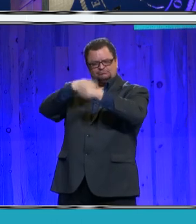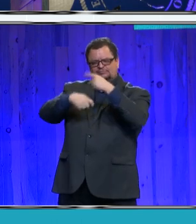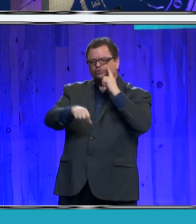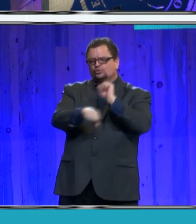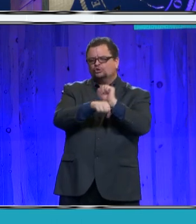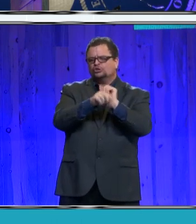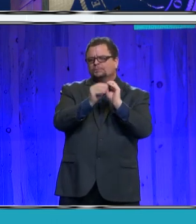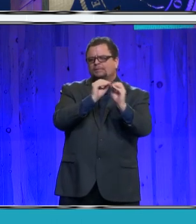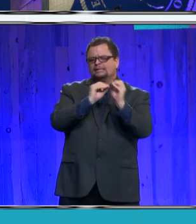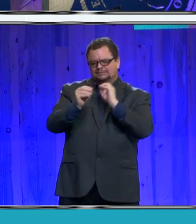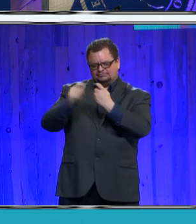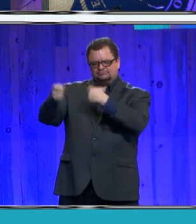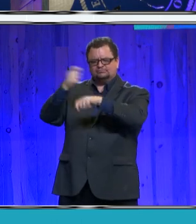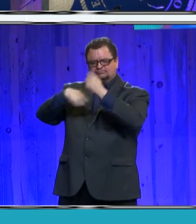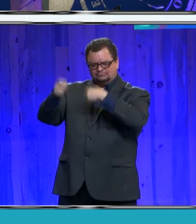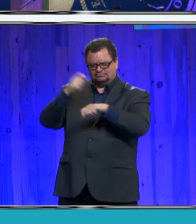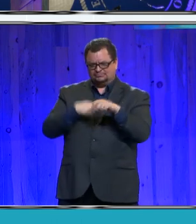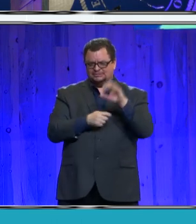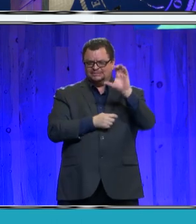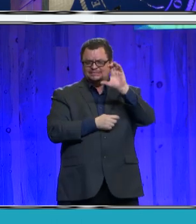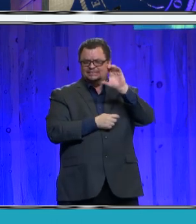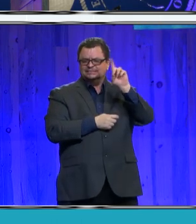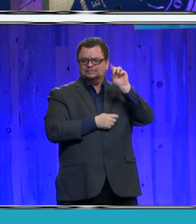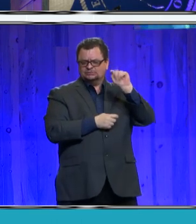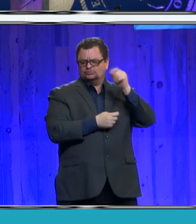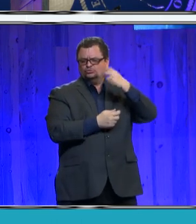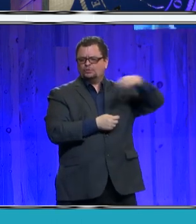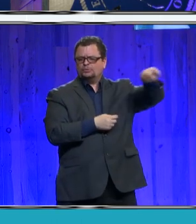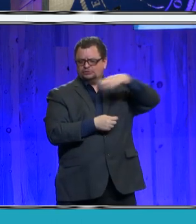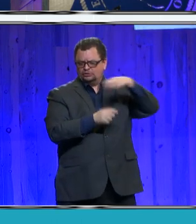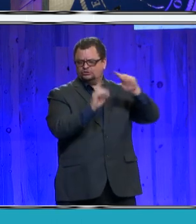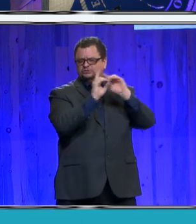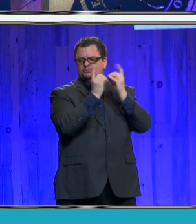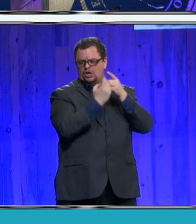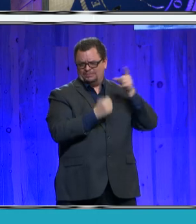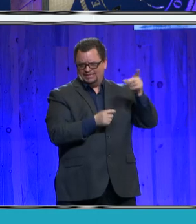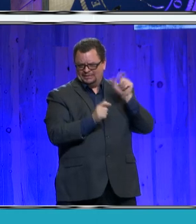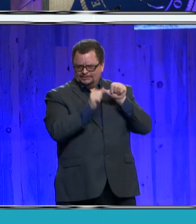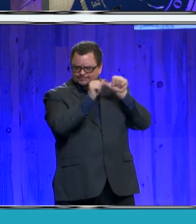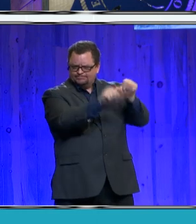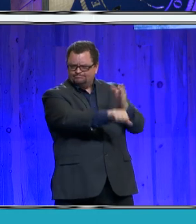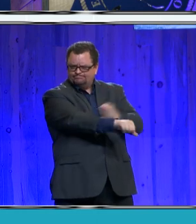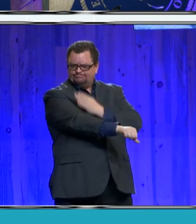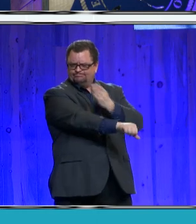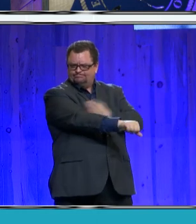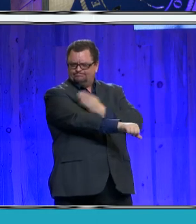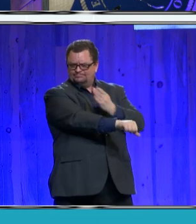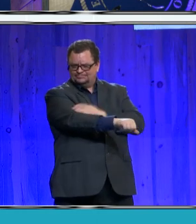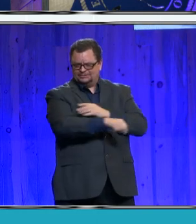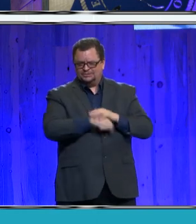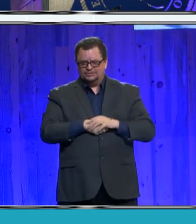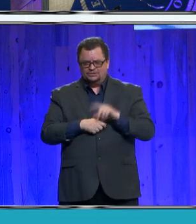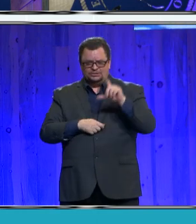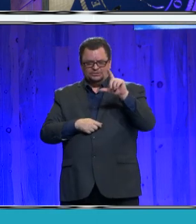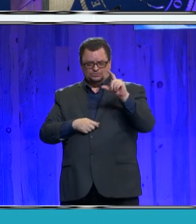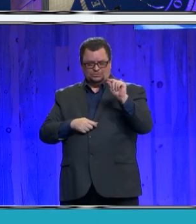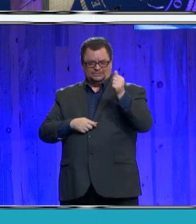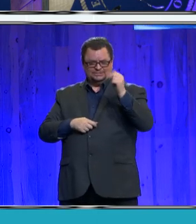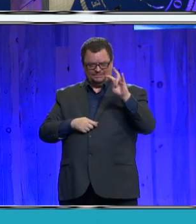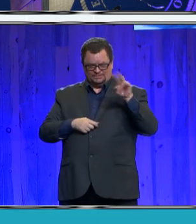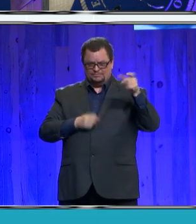completed or have under construction every project listed on our 2017 ballot measure, which the voters supported.